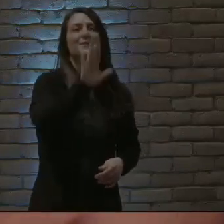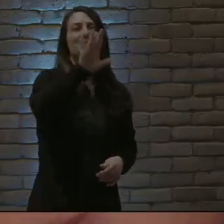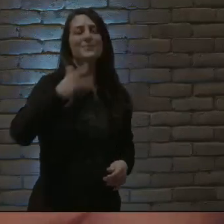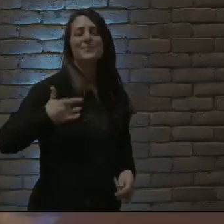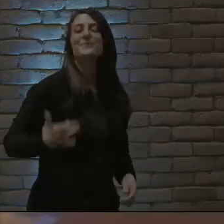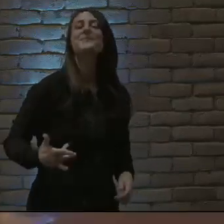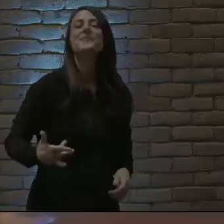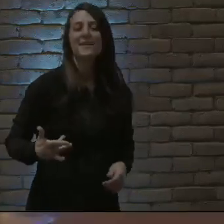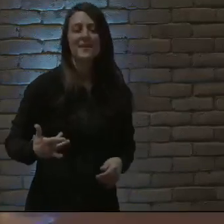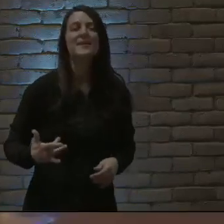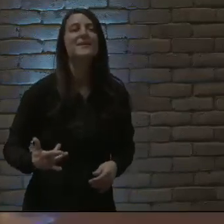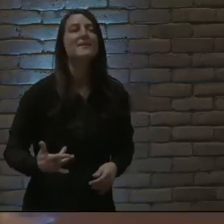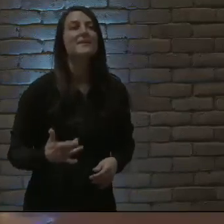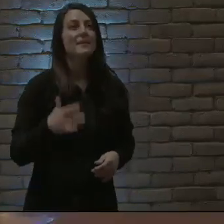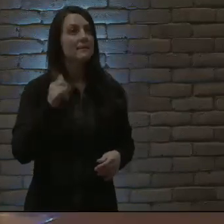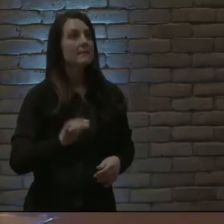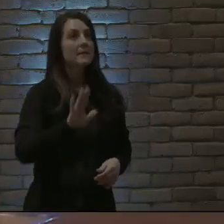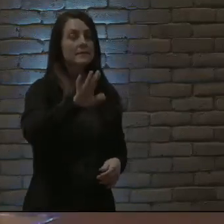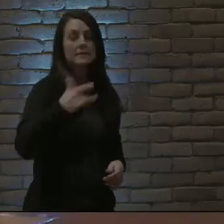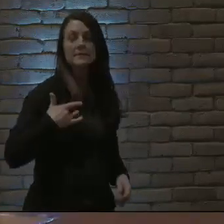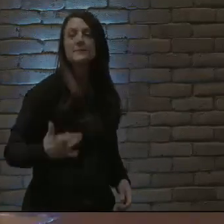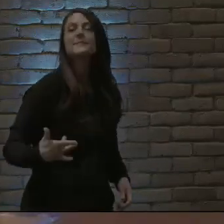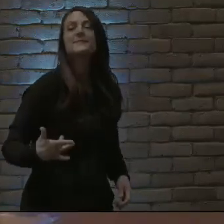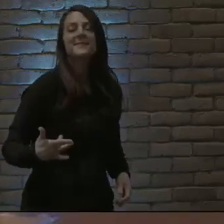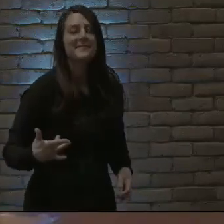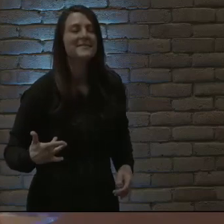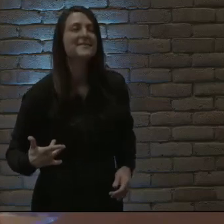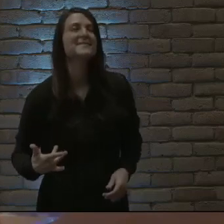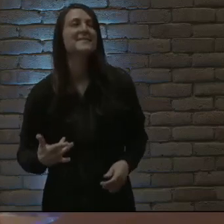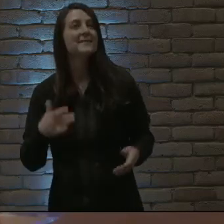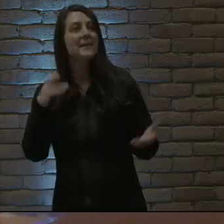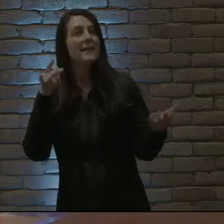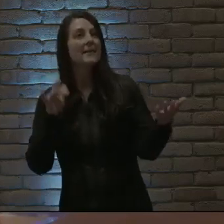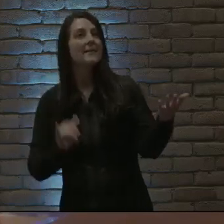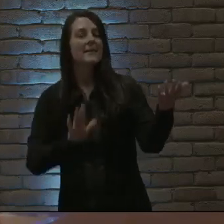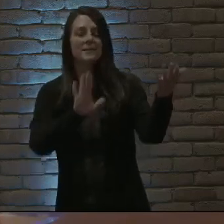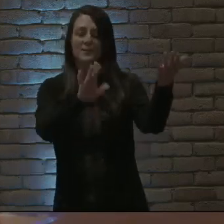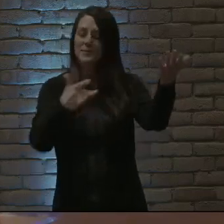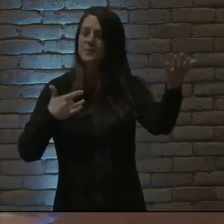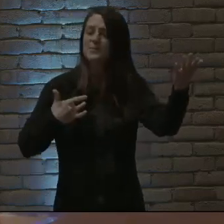It's who you are It's who you are